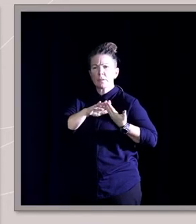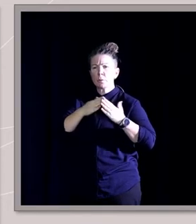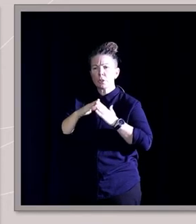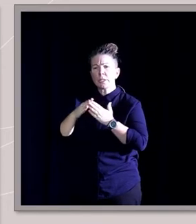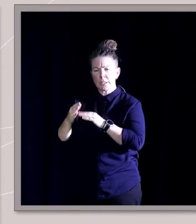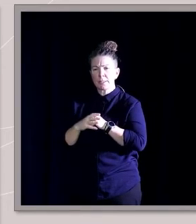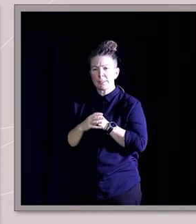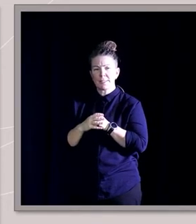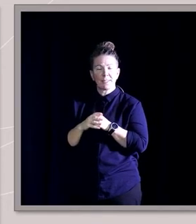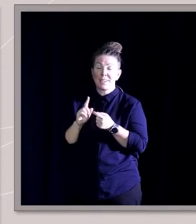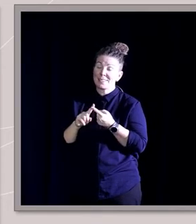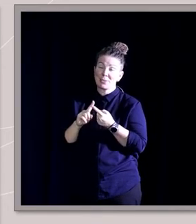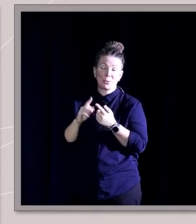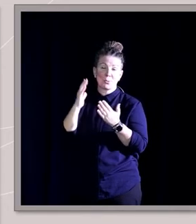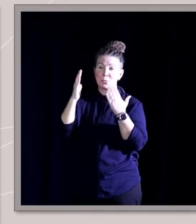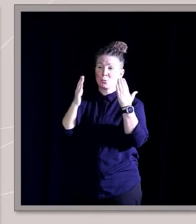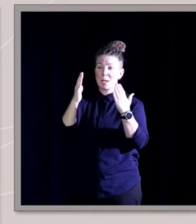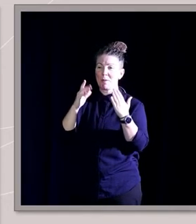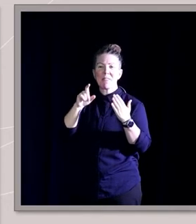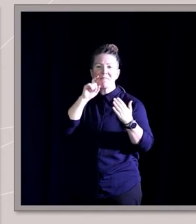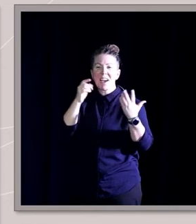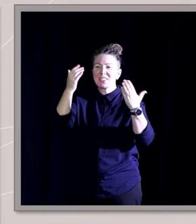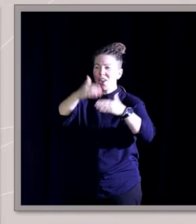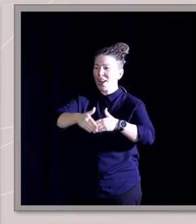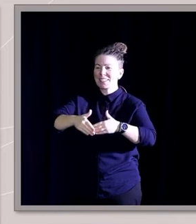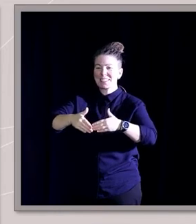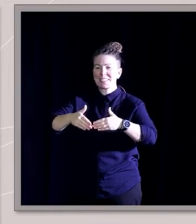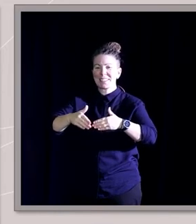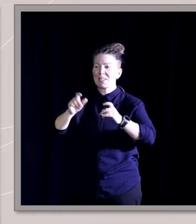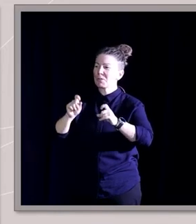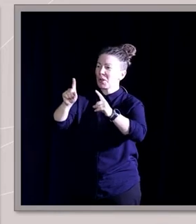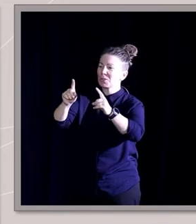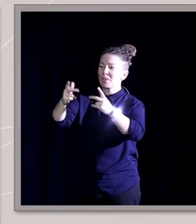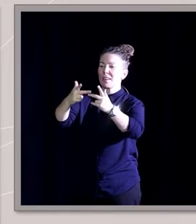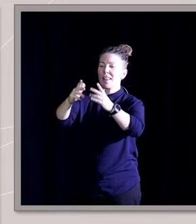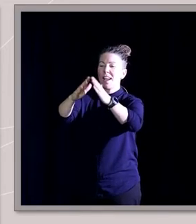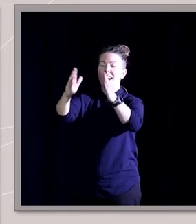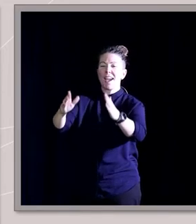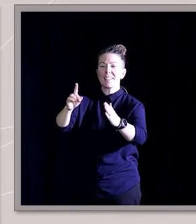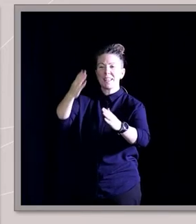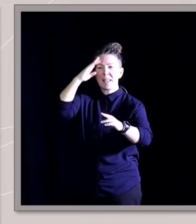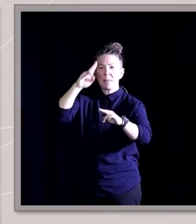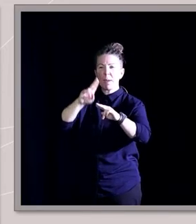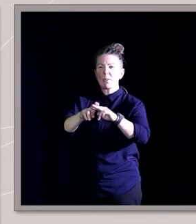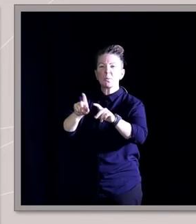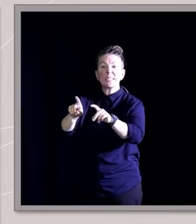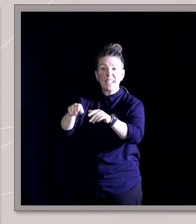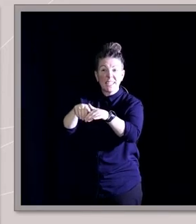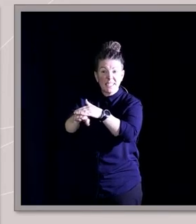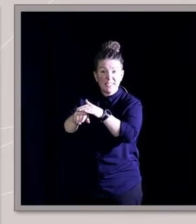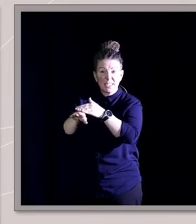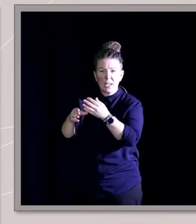I still have dreams of the fun nights we had when we'd have a meeting at someone's house and the parents would stay inside with their